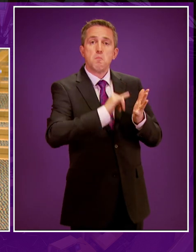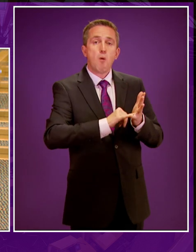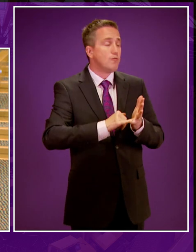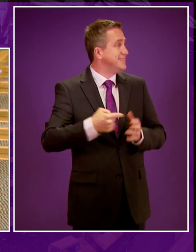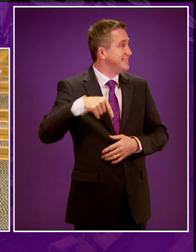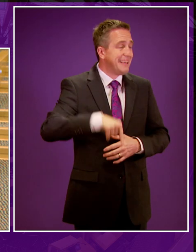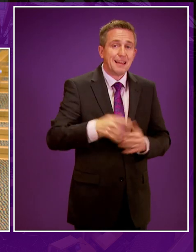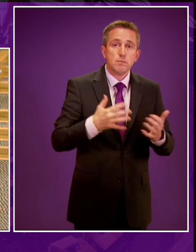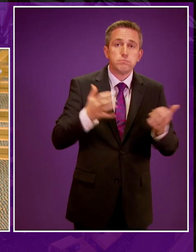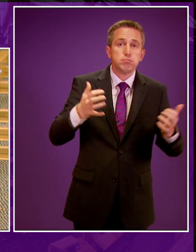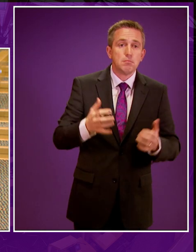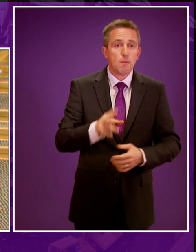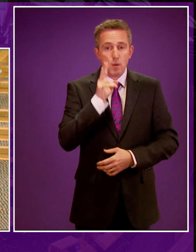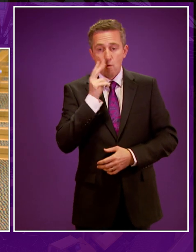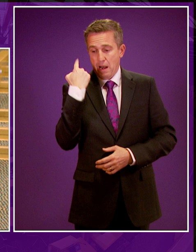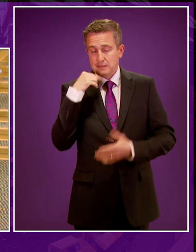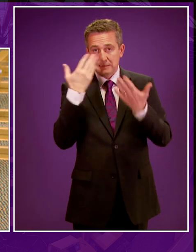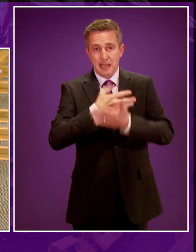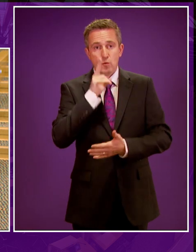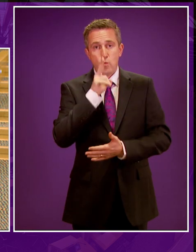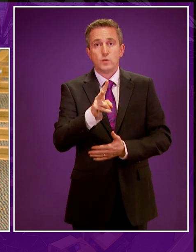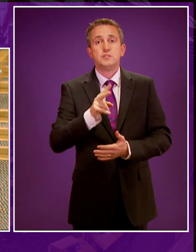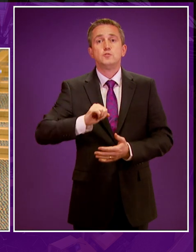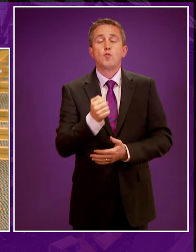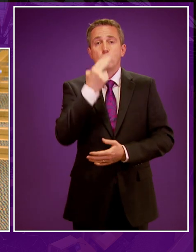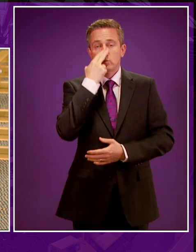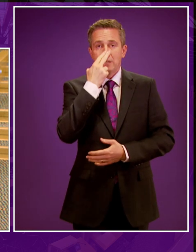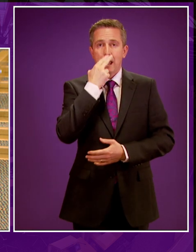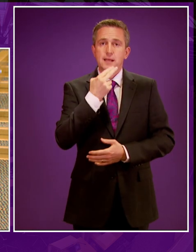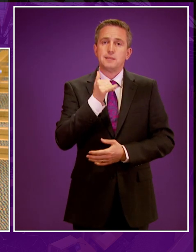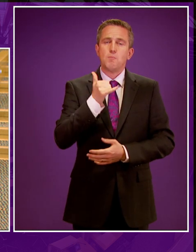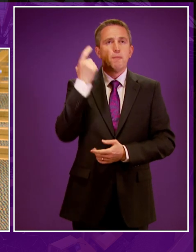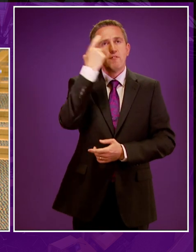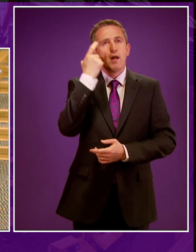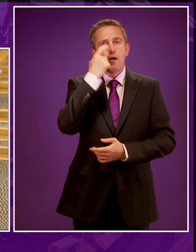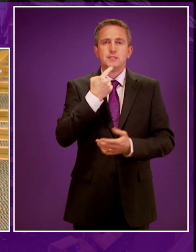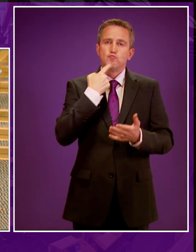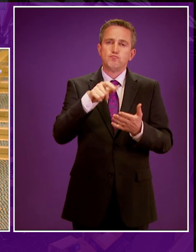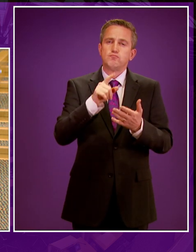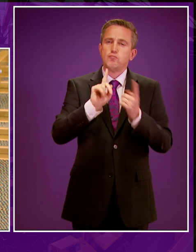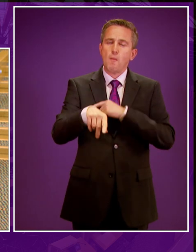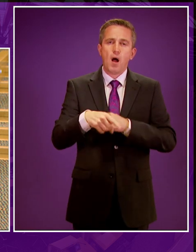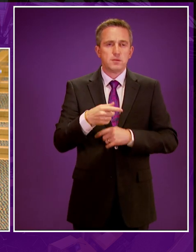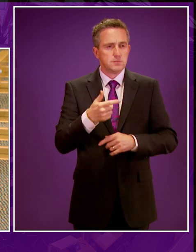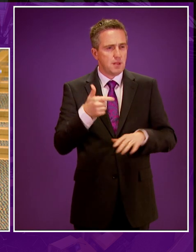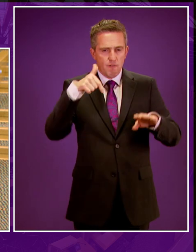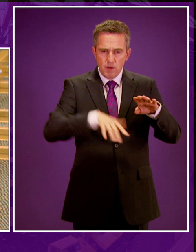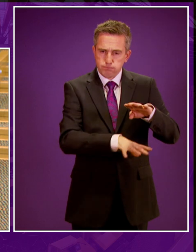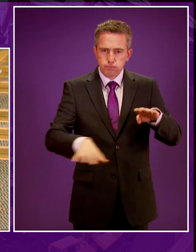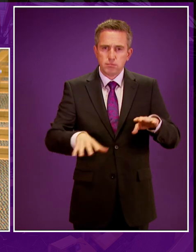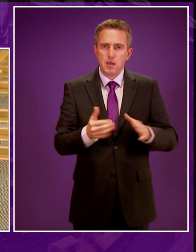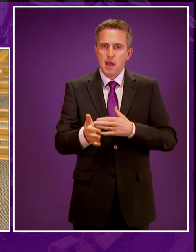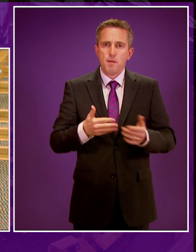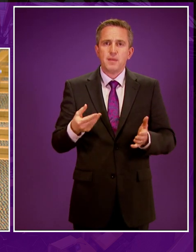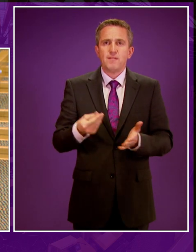but I was watching Scotland tonight last night. think he'll be perhaps reflecting on his remarks that fracking would provide a solution to the finances